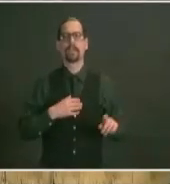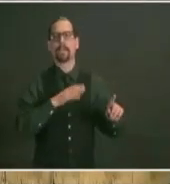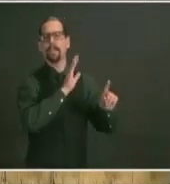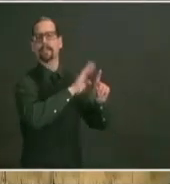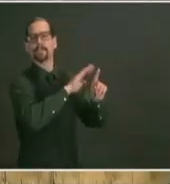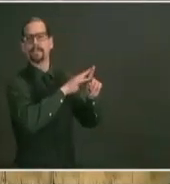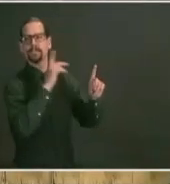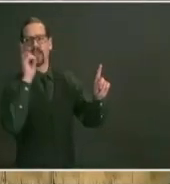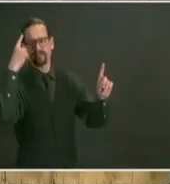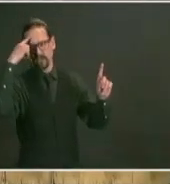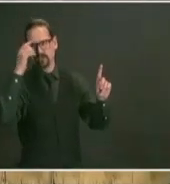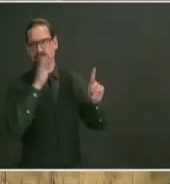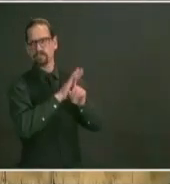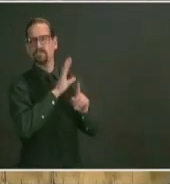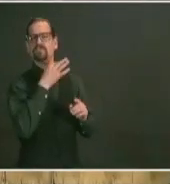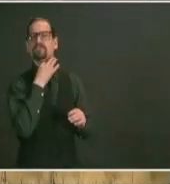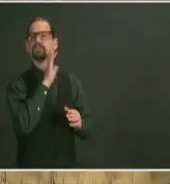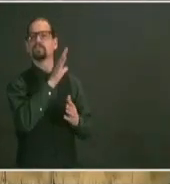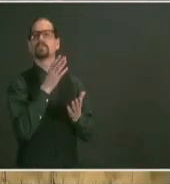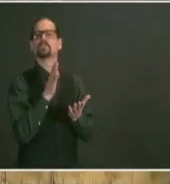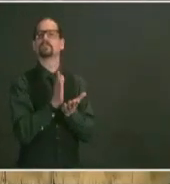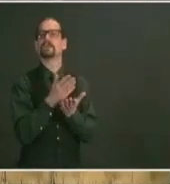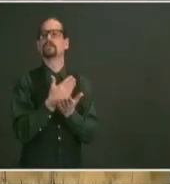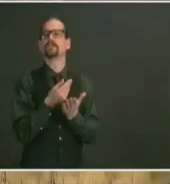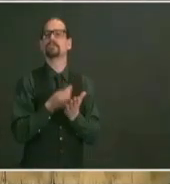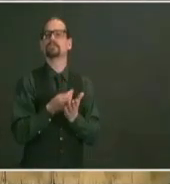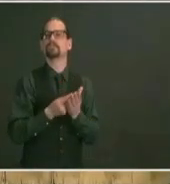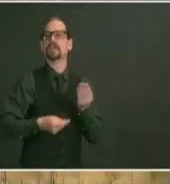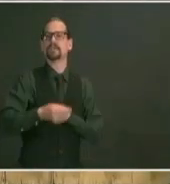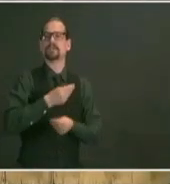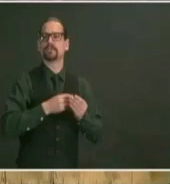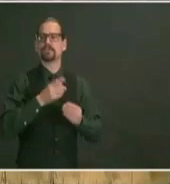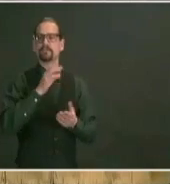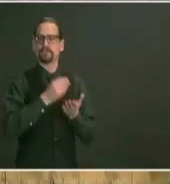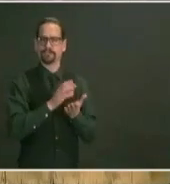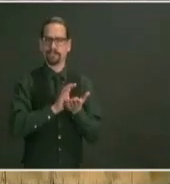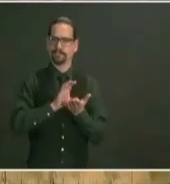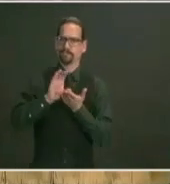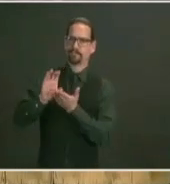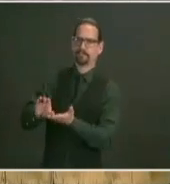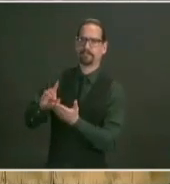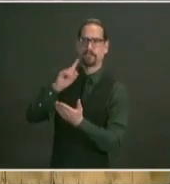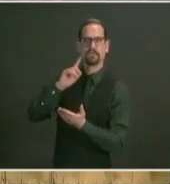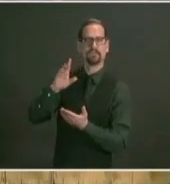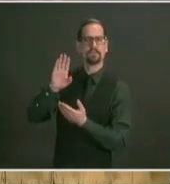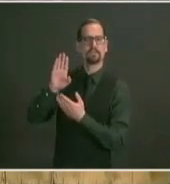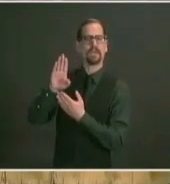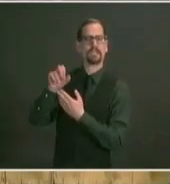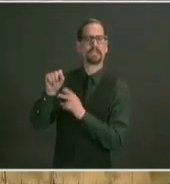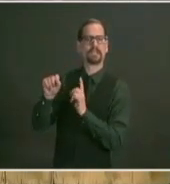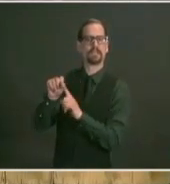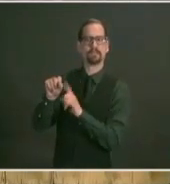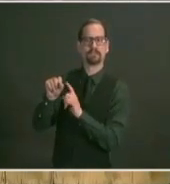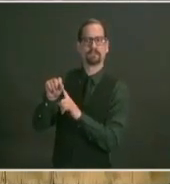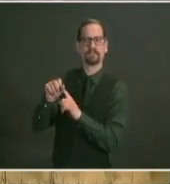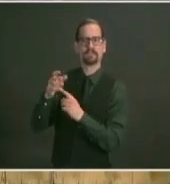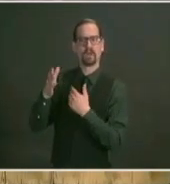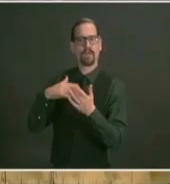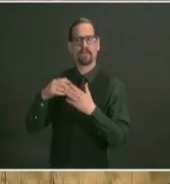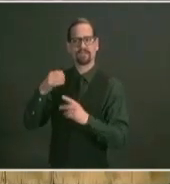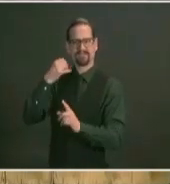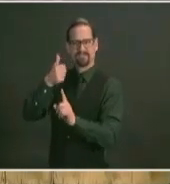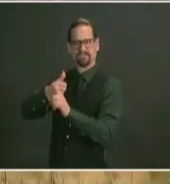that will clear out most of the buses in kennedy plaza despite the opposition of the providence city council neighborhood groups racial justice and public transportation